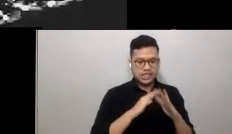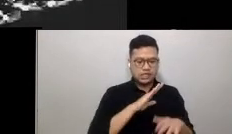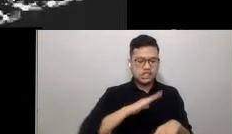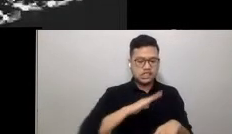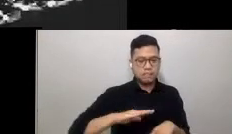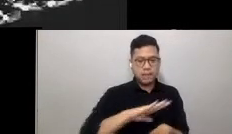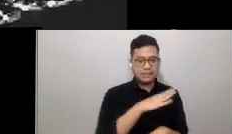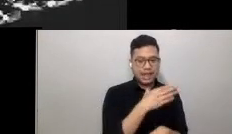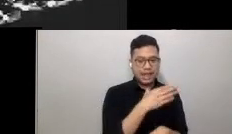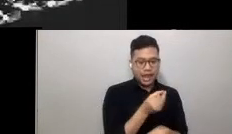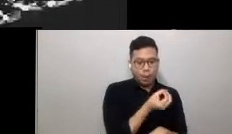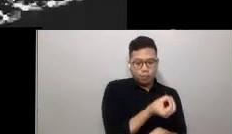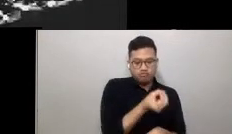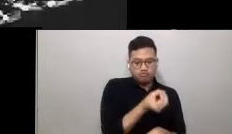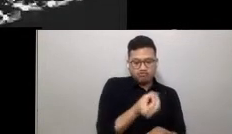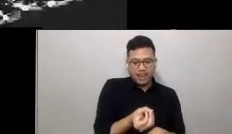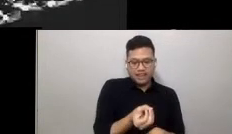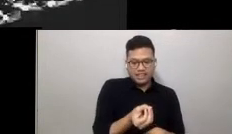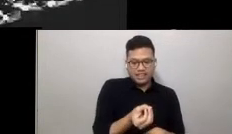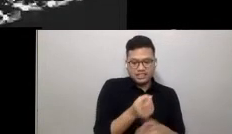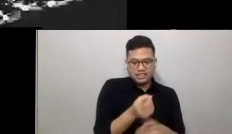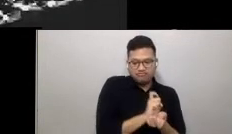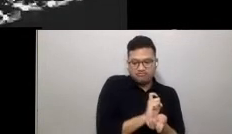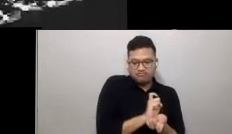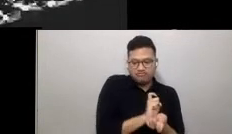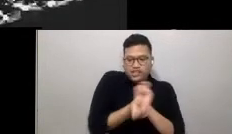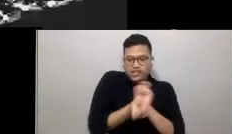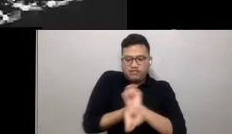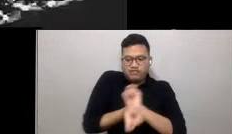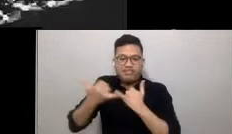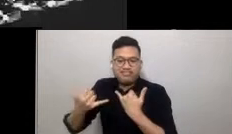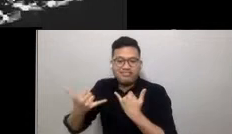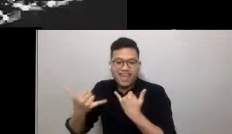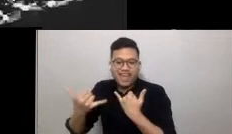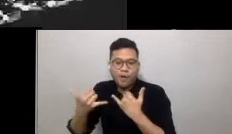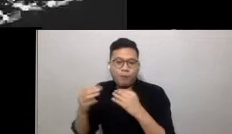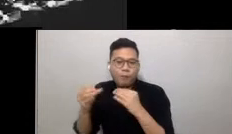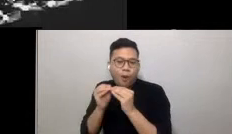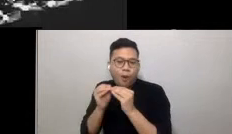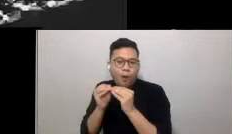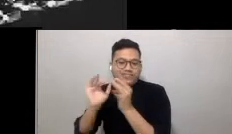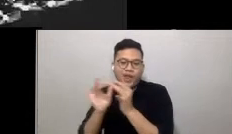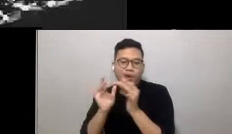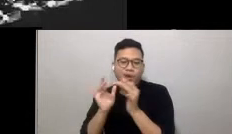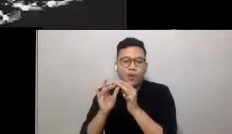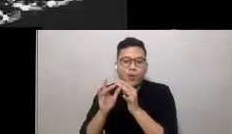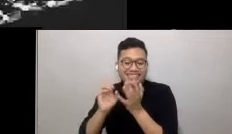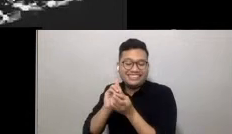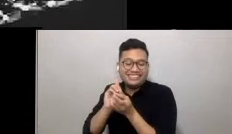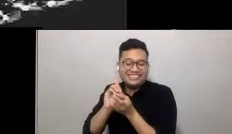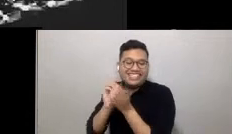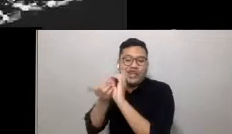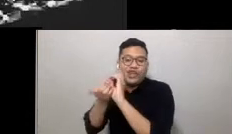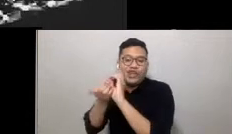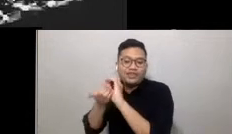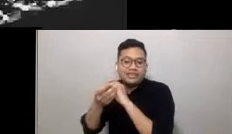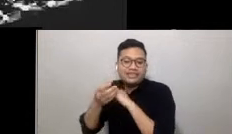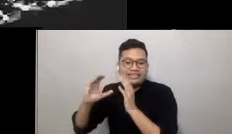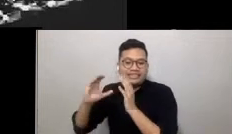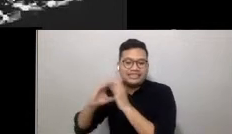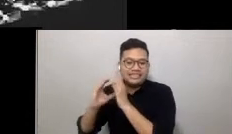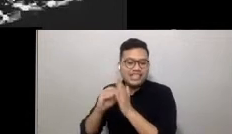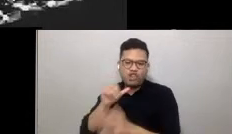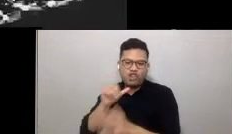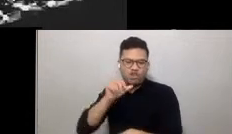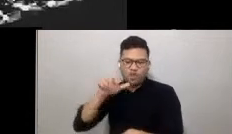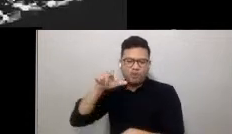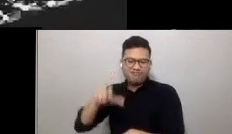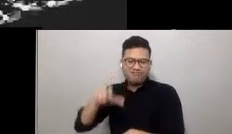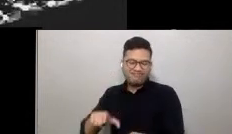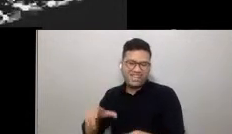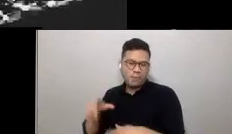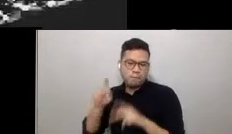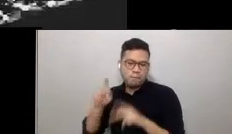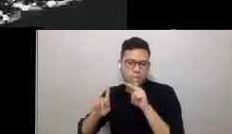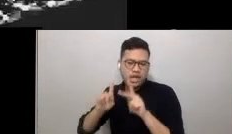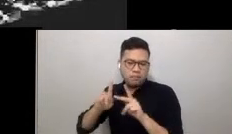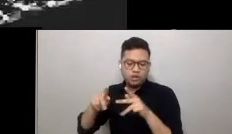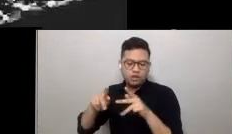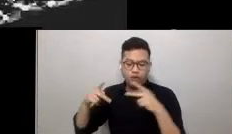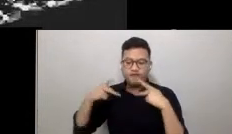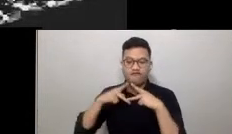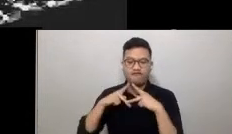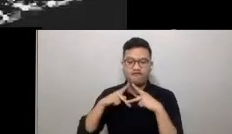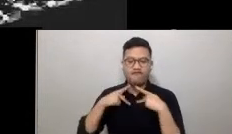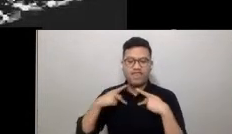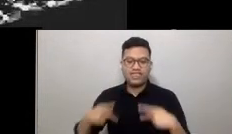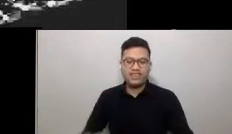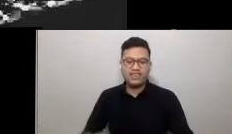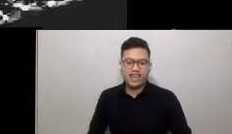to cities of objects, and now networks of digitalised cities that do not necessarily require one's physical presence